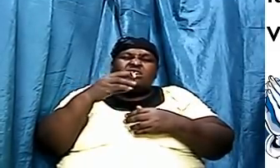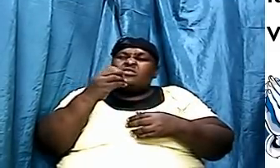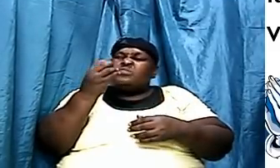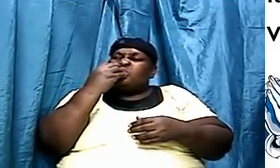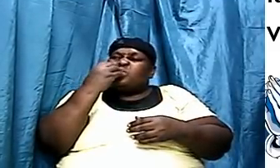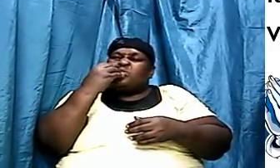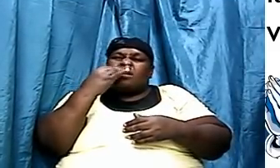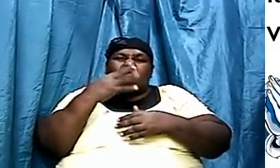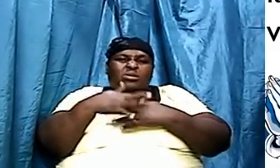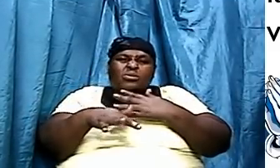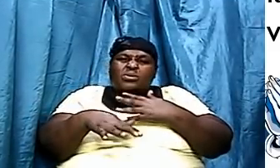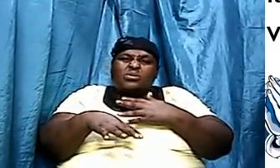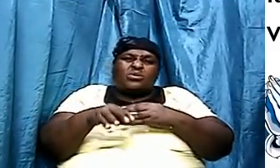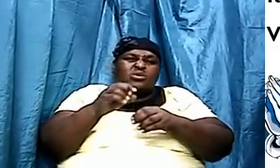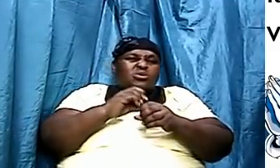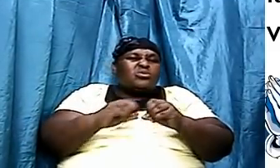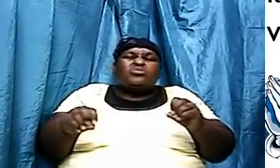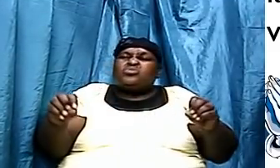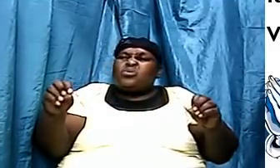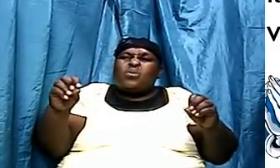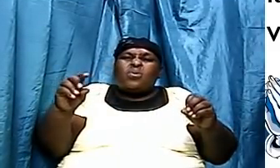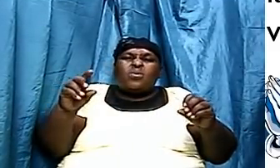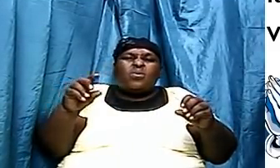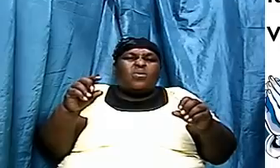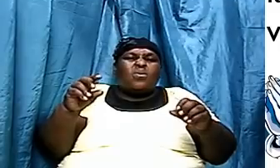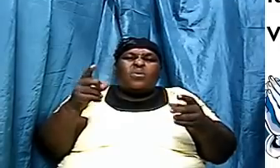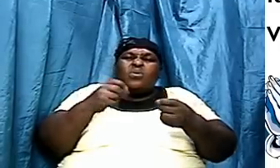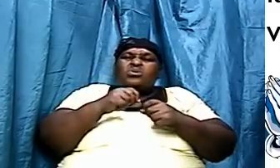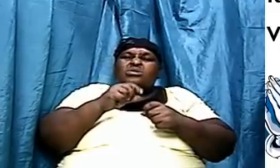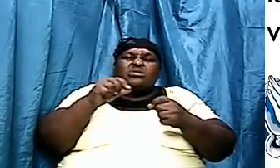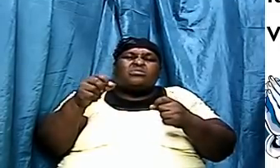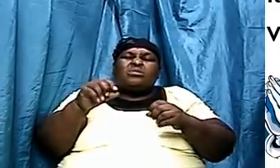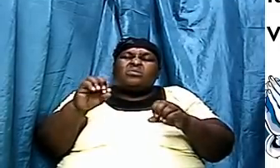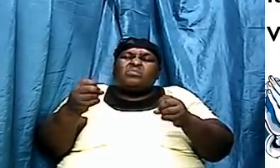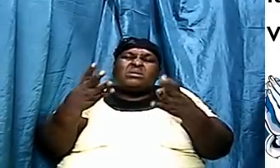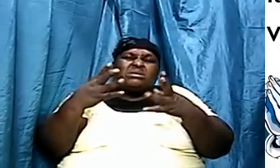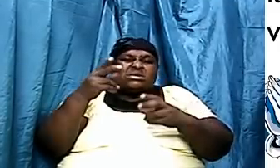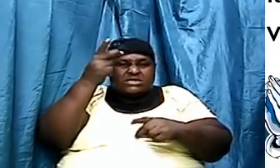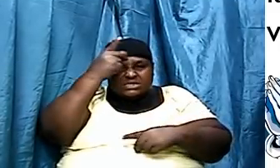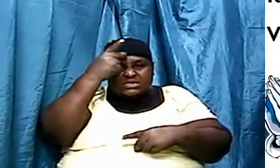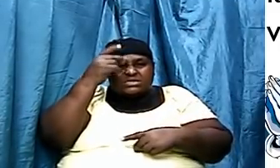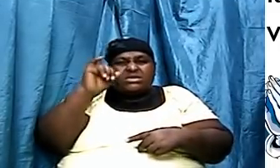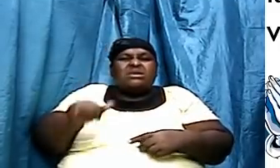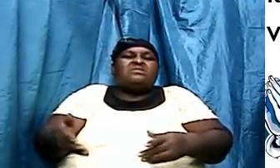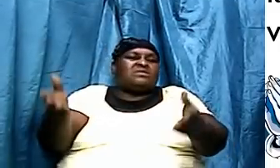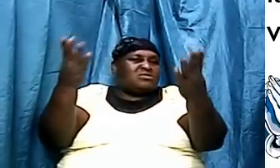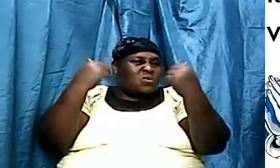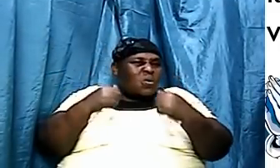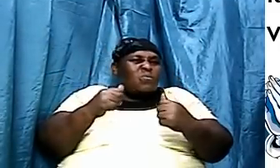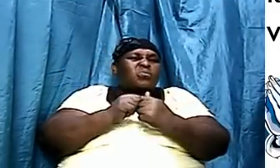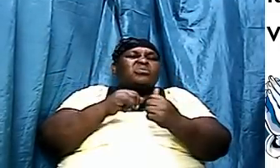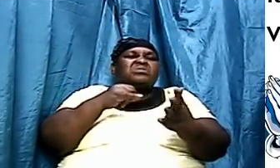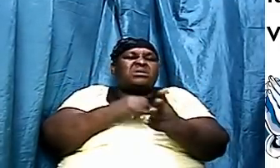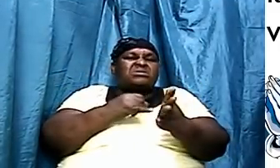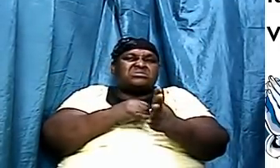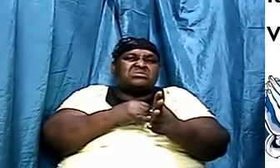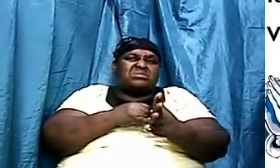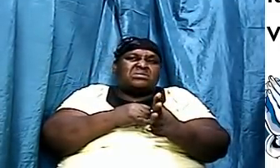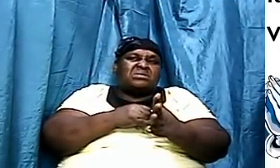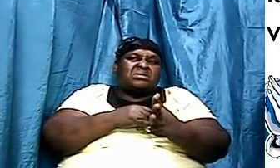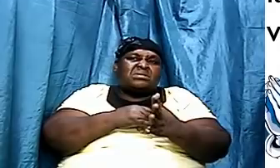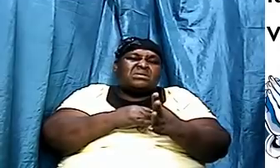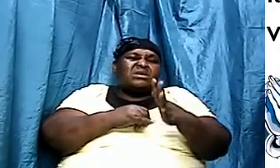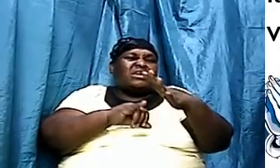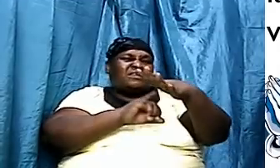He tell them, say, look here, don't deal with certain things. Because of the type of disease that comes with it. He tell them there's a regulation of treating of infectious